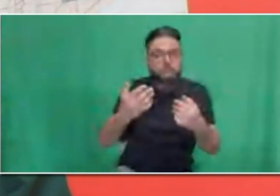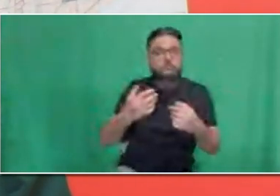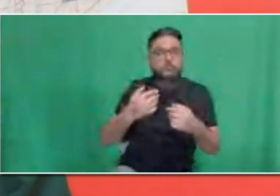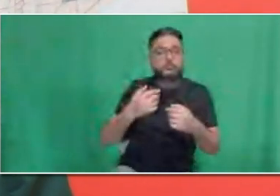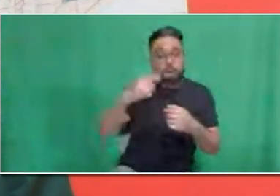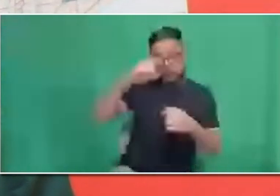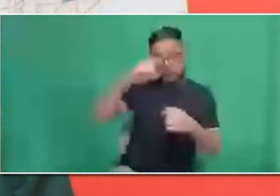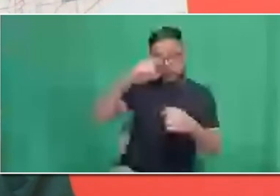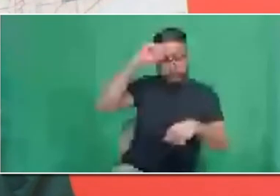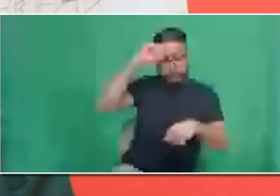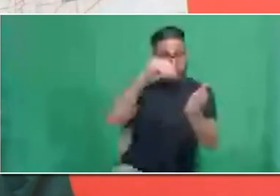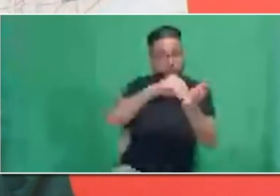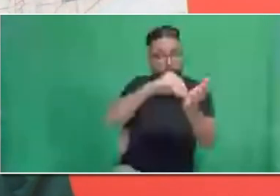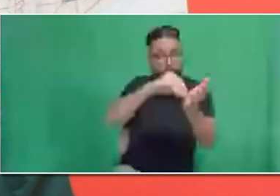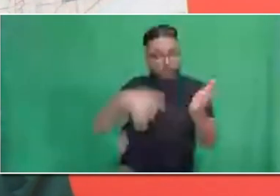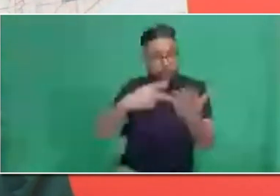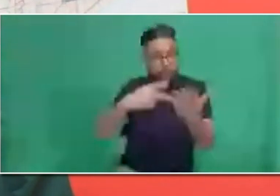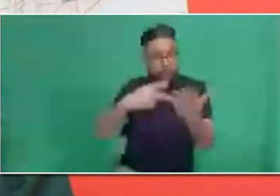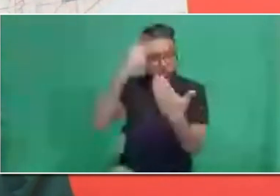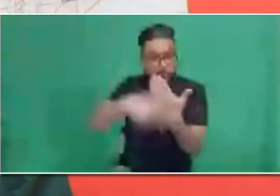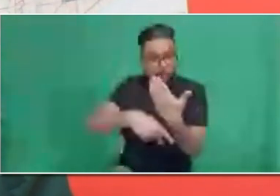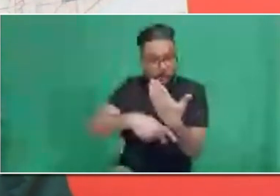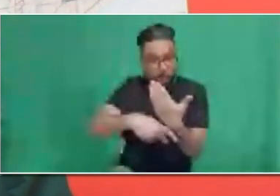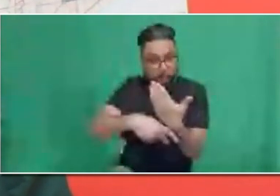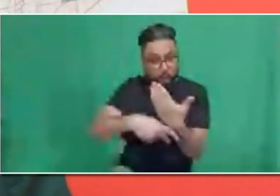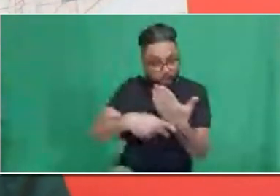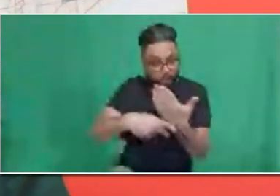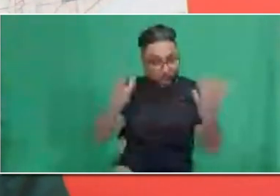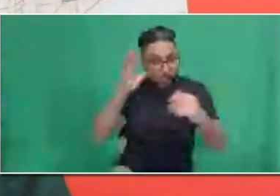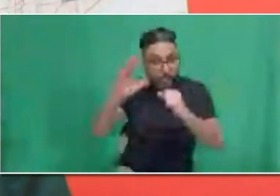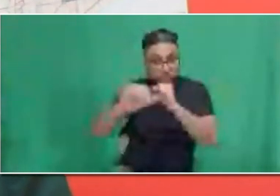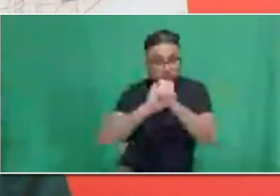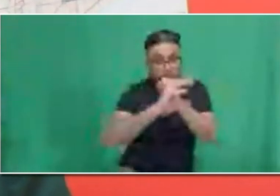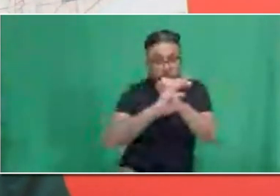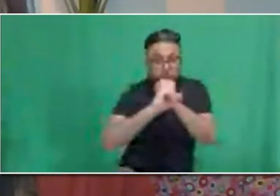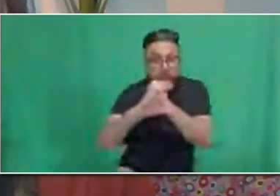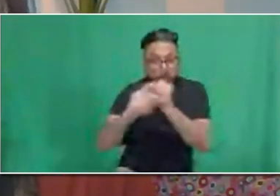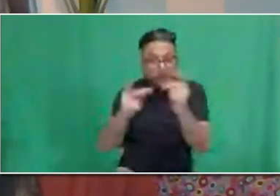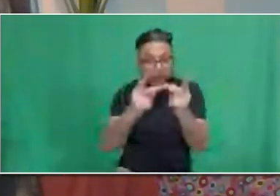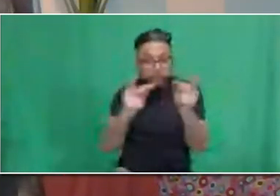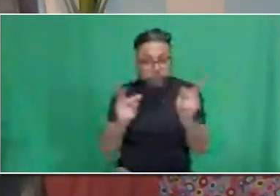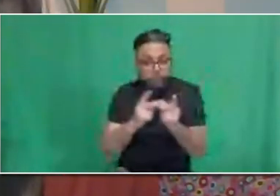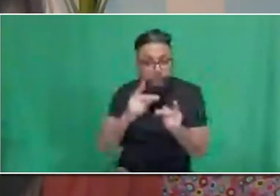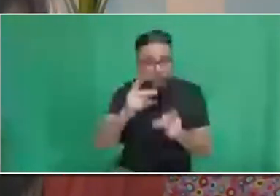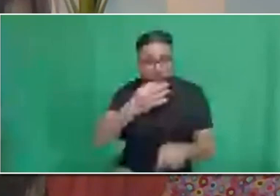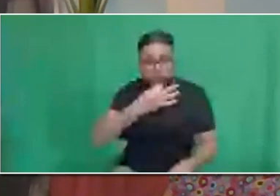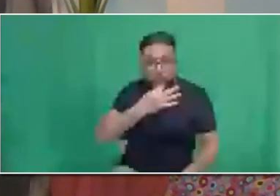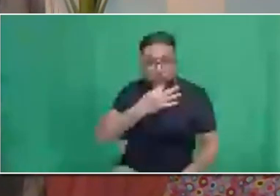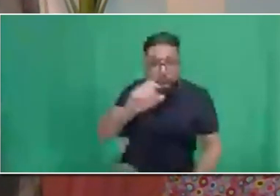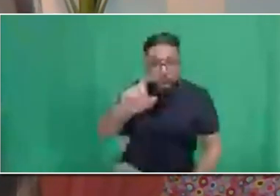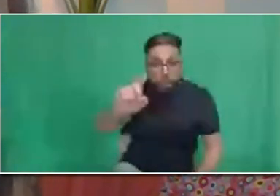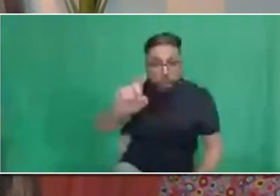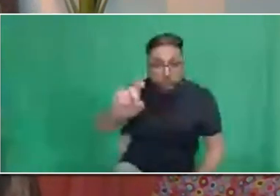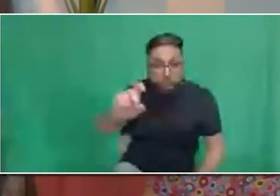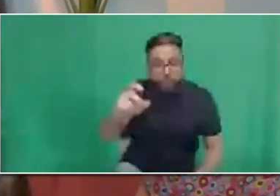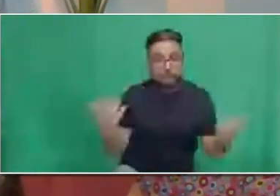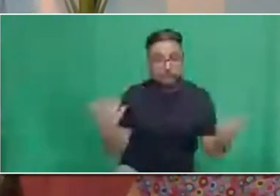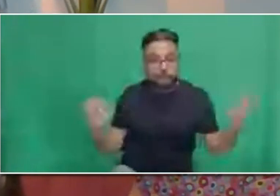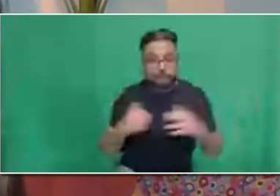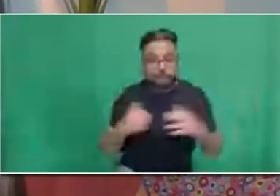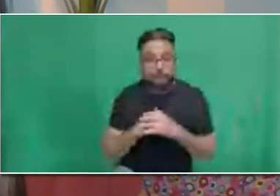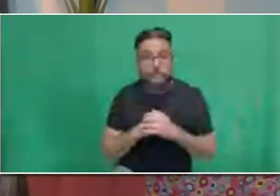term session? So, that's a great question. Marika, do you have an answer for that one? Absolutely.